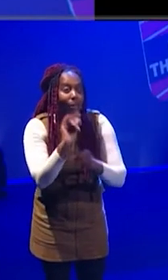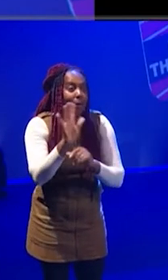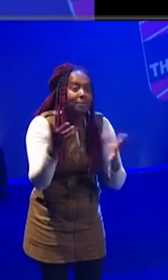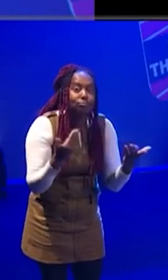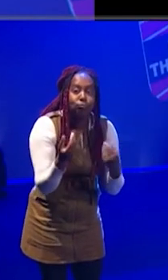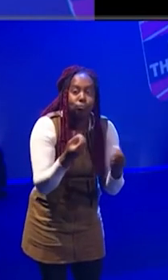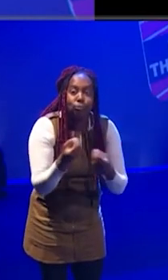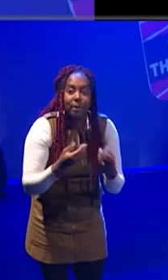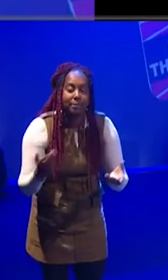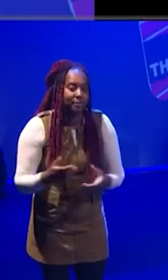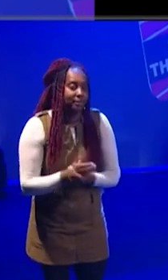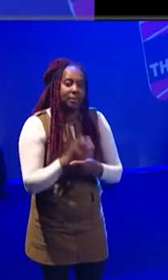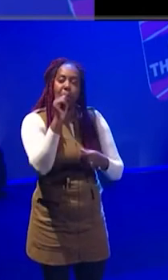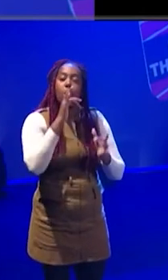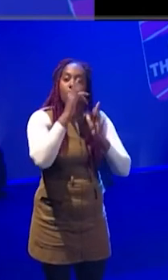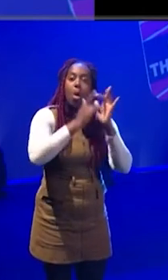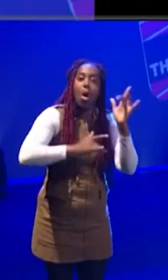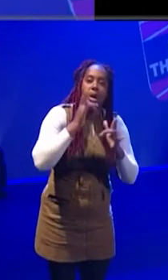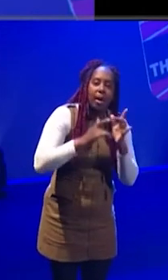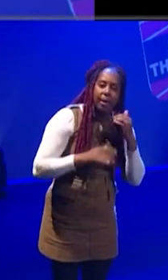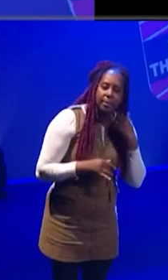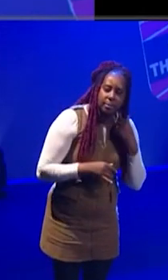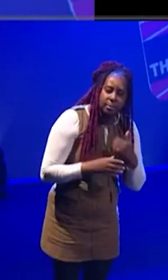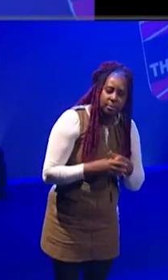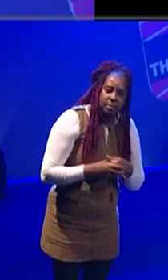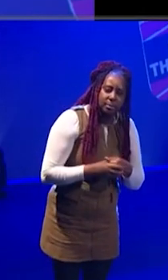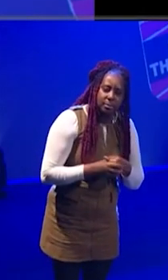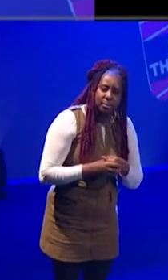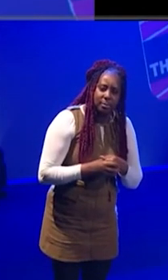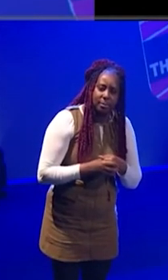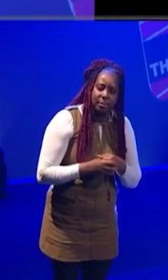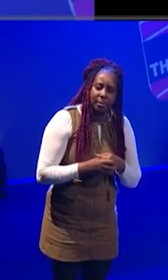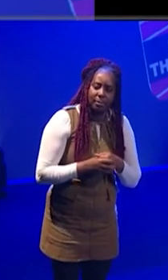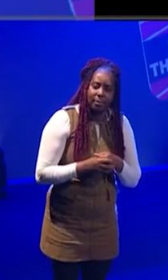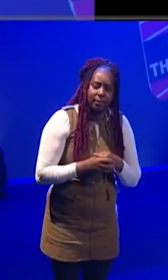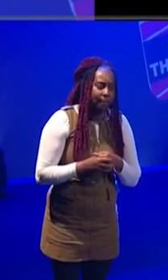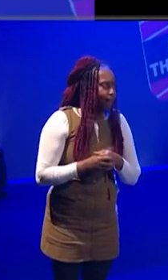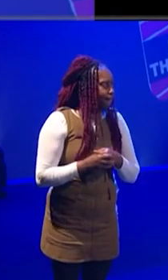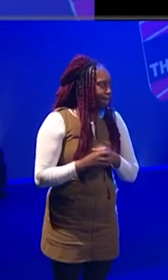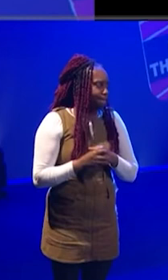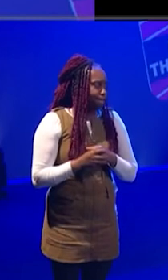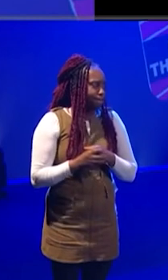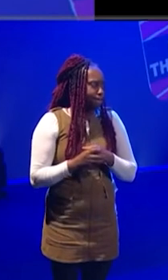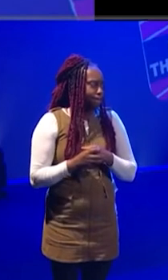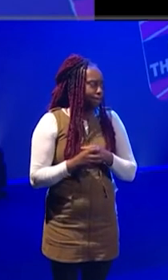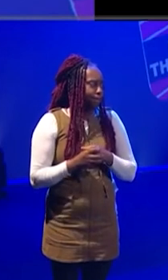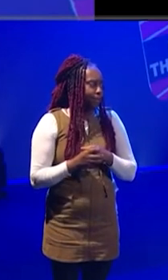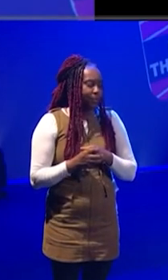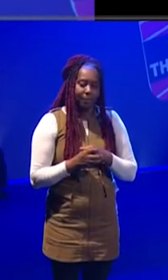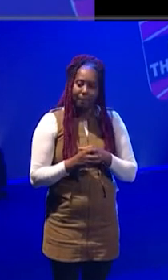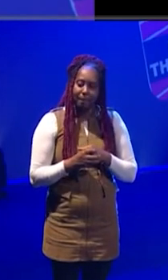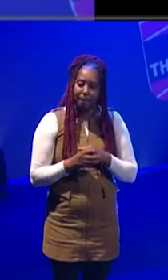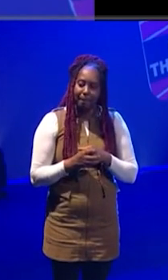Amazing. I want to go in online. That's have to go down to your lead for. It's lovely to be here in New Zealand. Like, my career is sort of going into technical